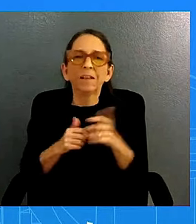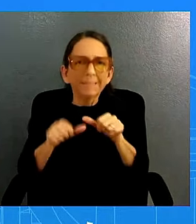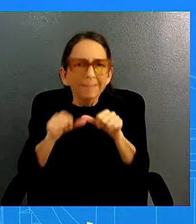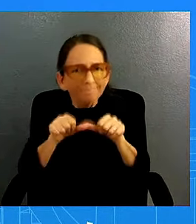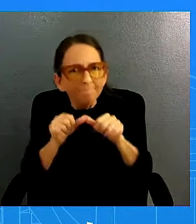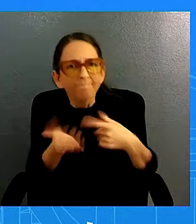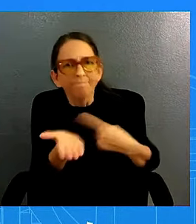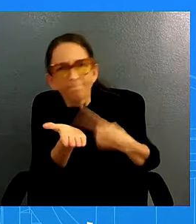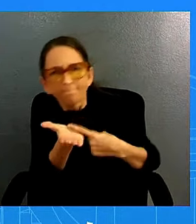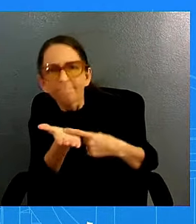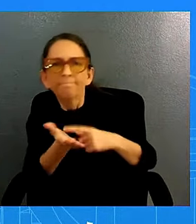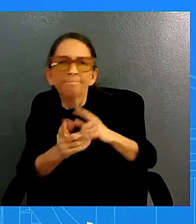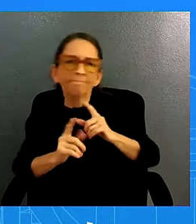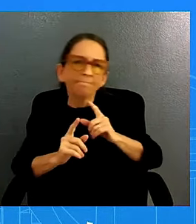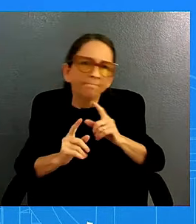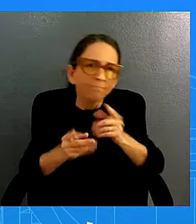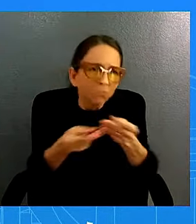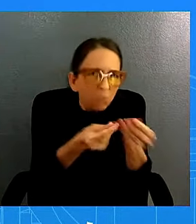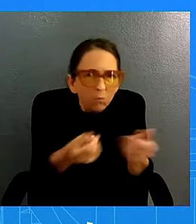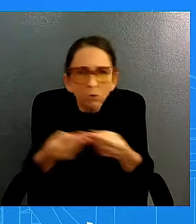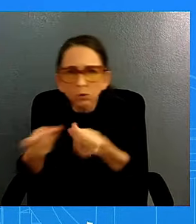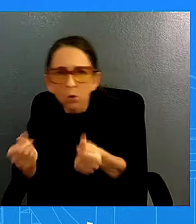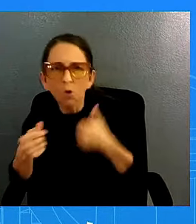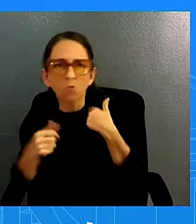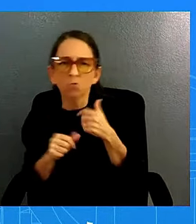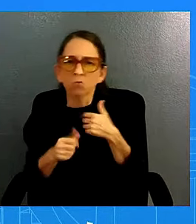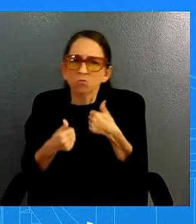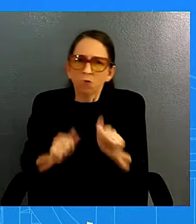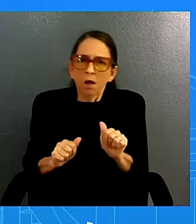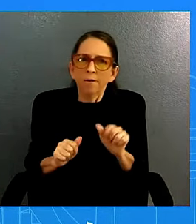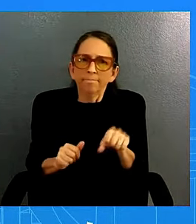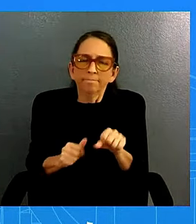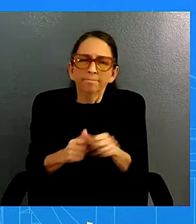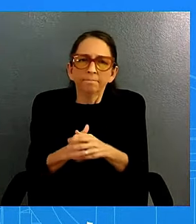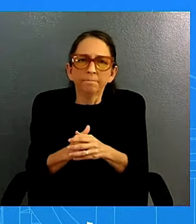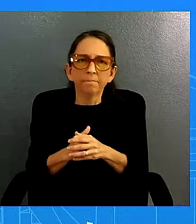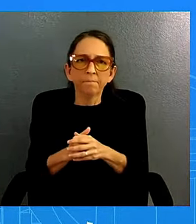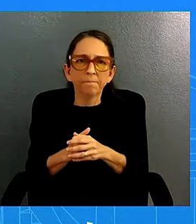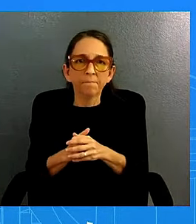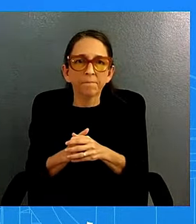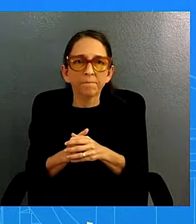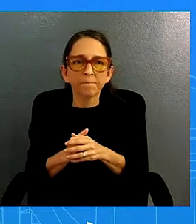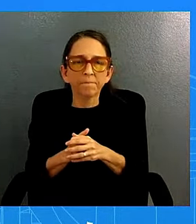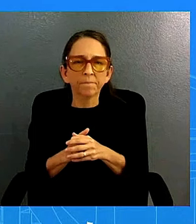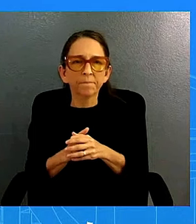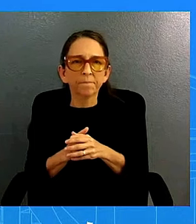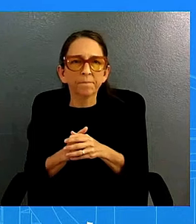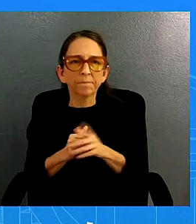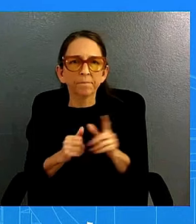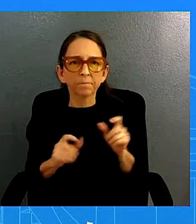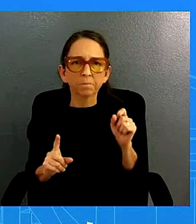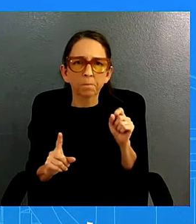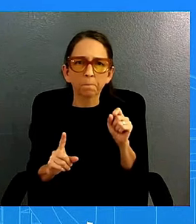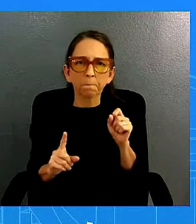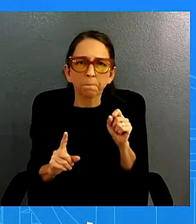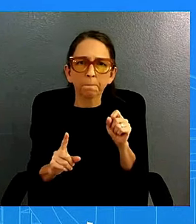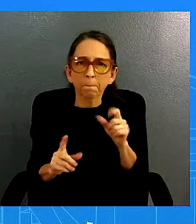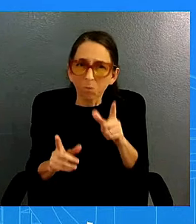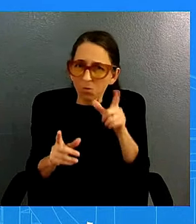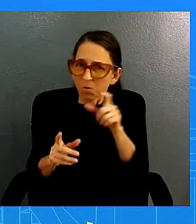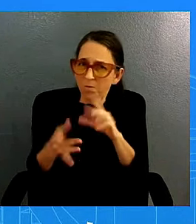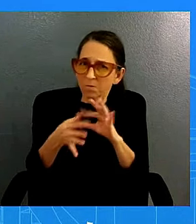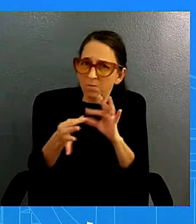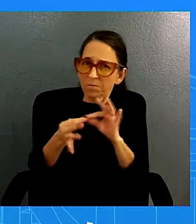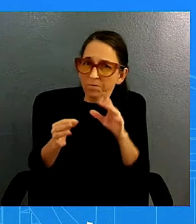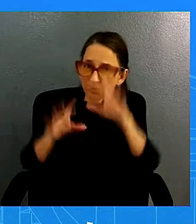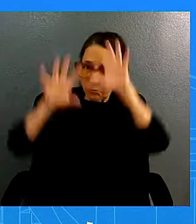resolution from president biden on what he is tracking in terms of an escalation and maybe when he might say things have i guess taken that